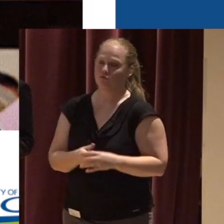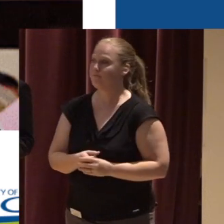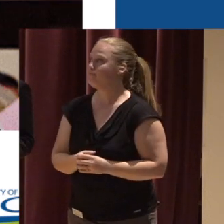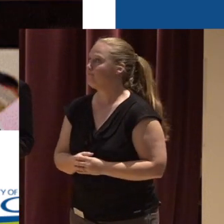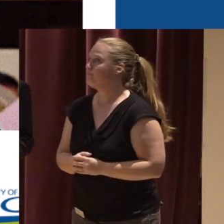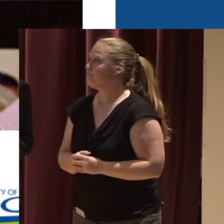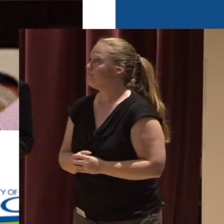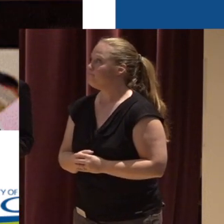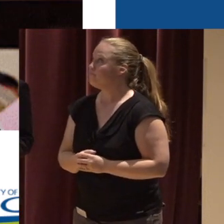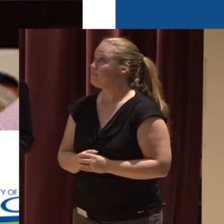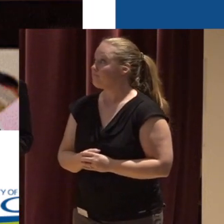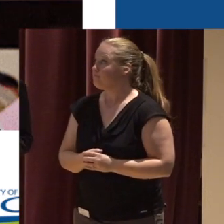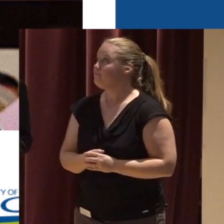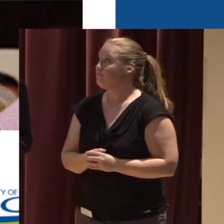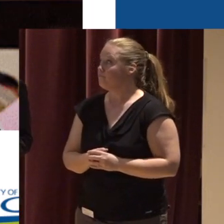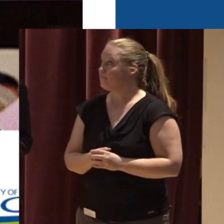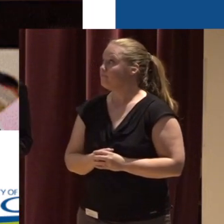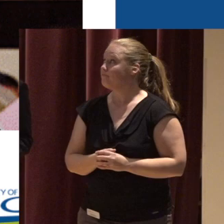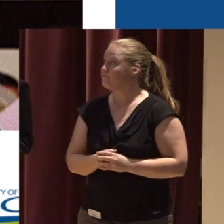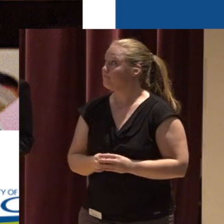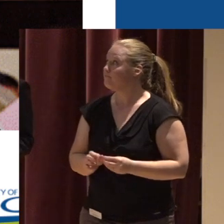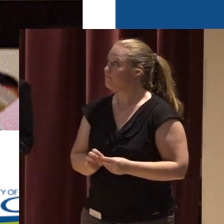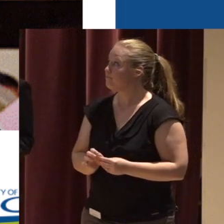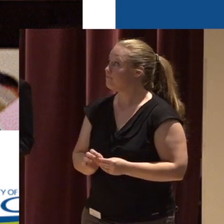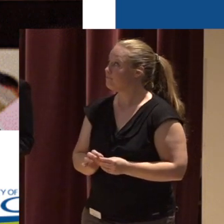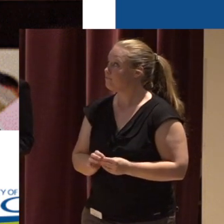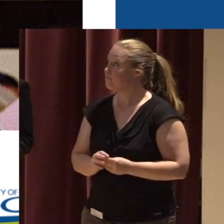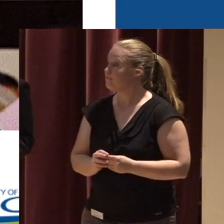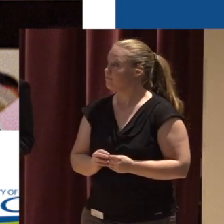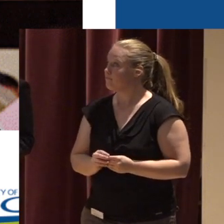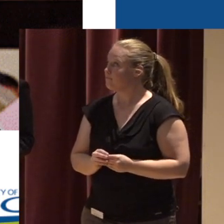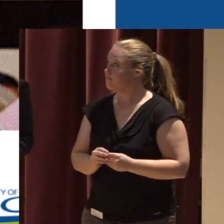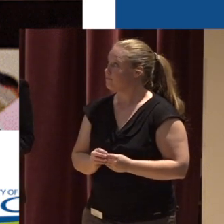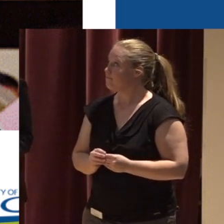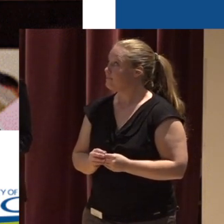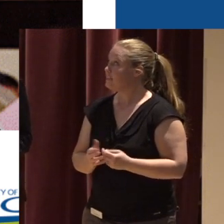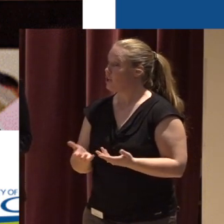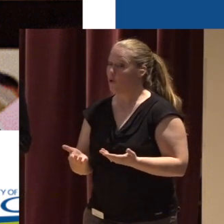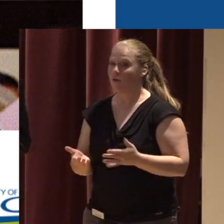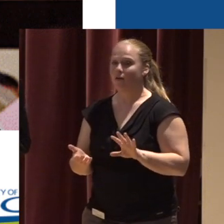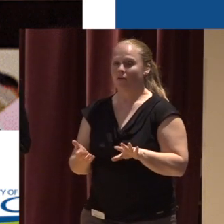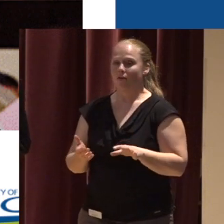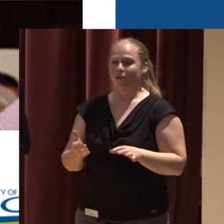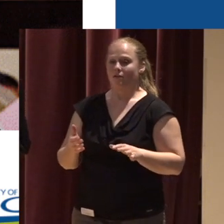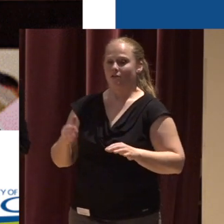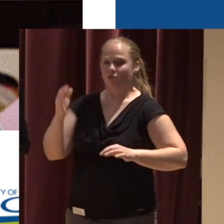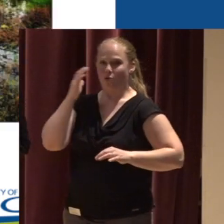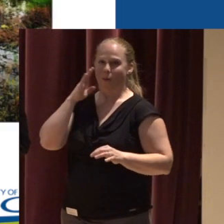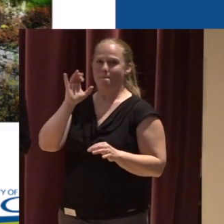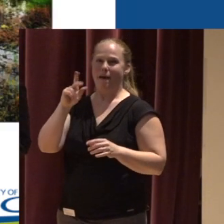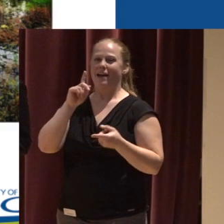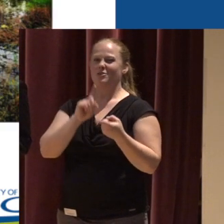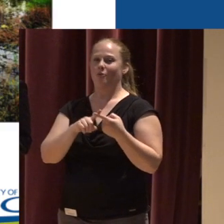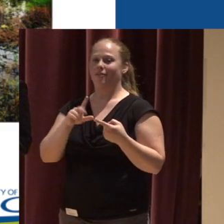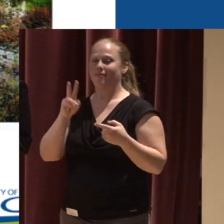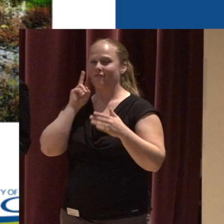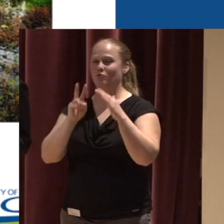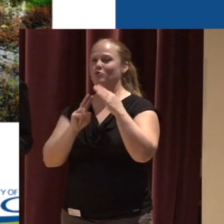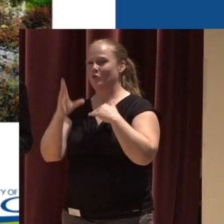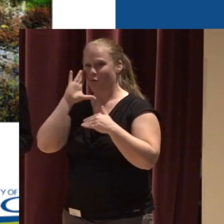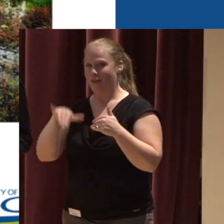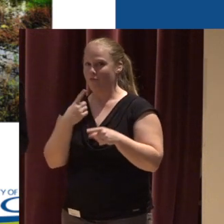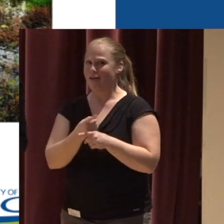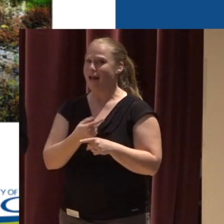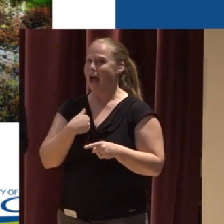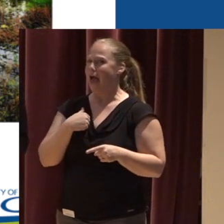So, one year Okay, so Everybody knows Back to the Future, right? Okay I